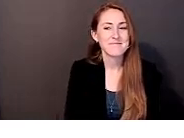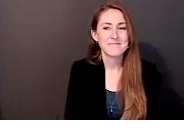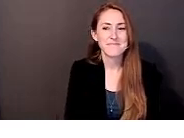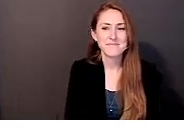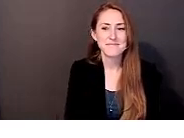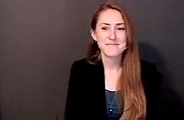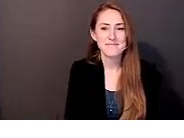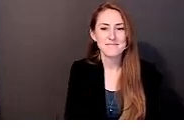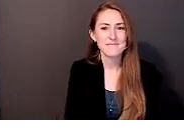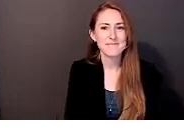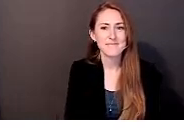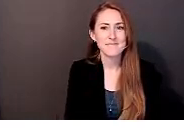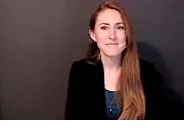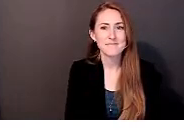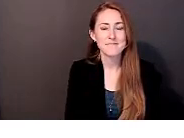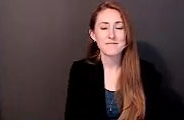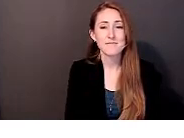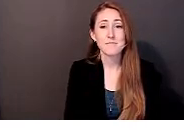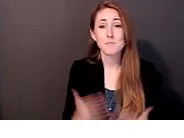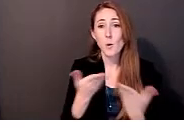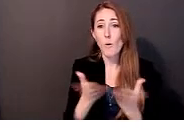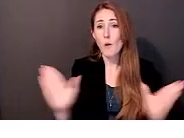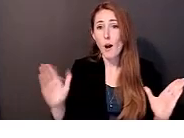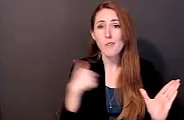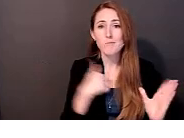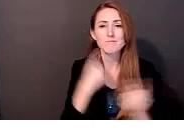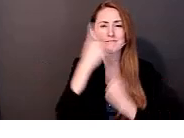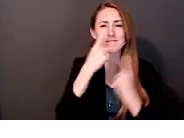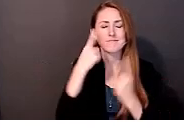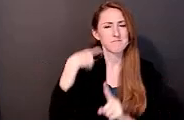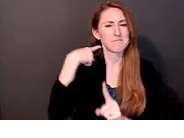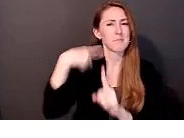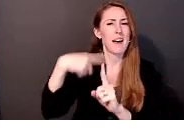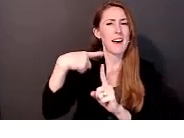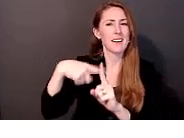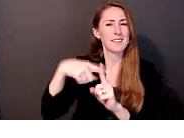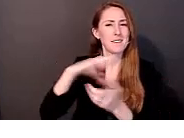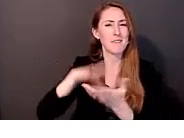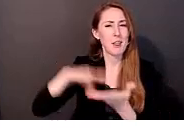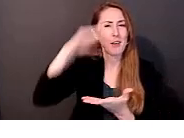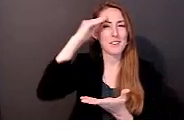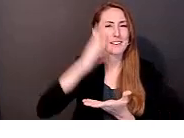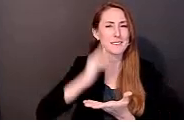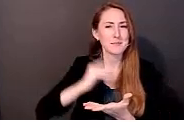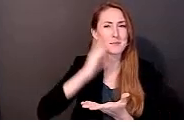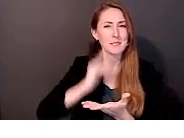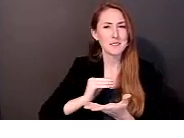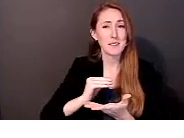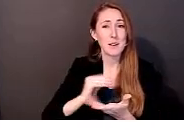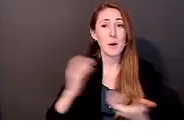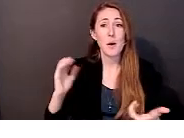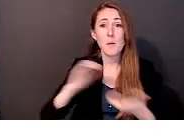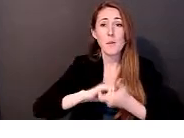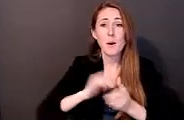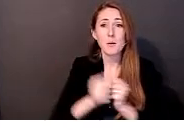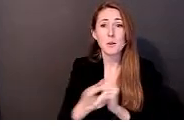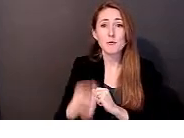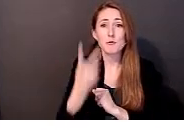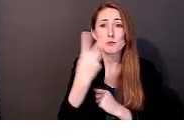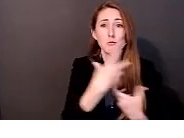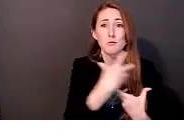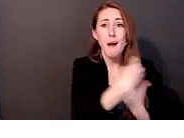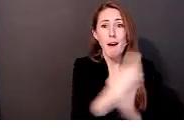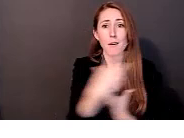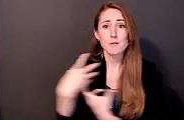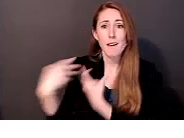So overall, we consider this to have been a positive learning experience. Through partnering with these two outside organizations, we learned several